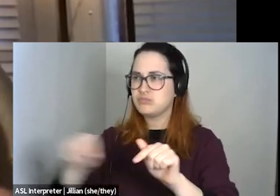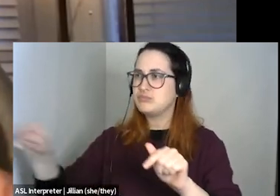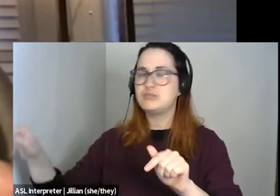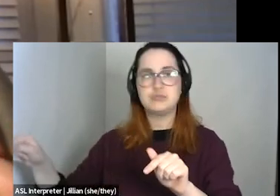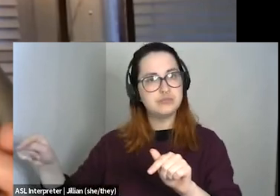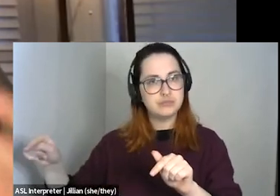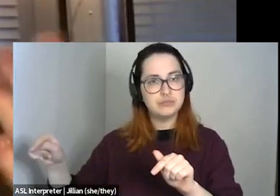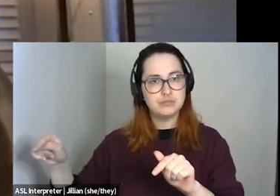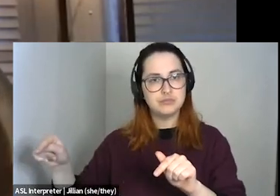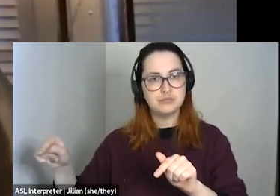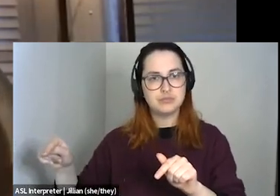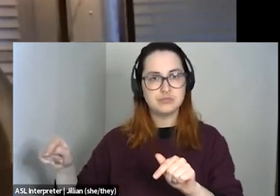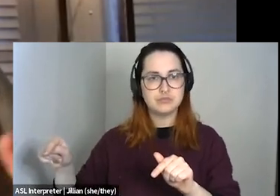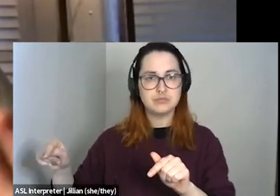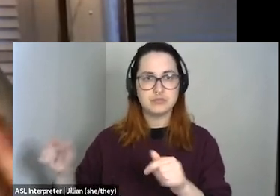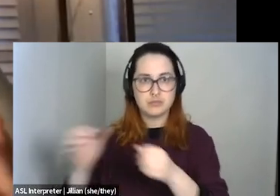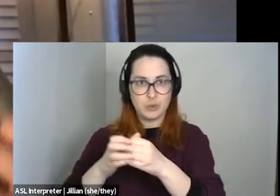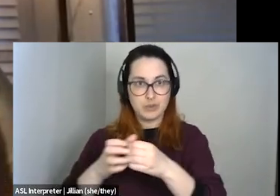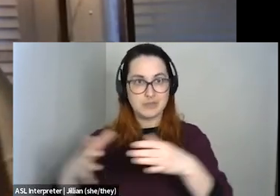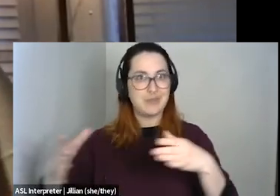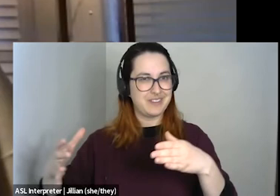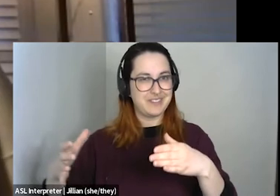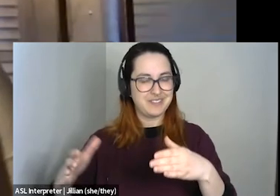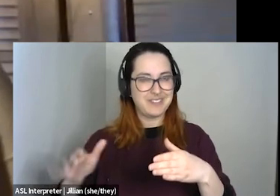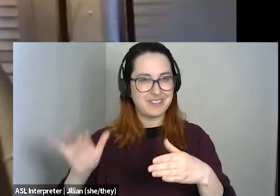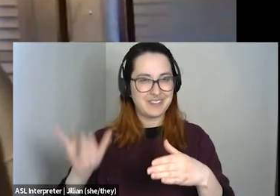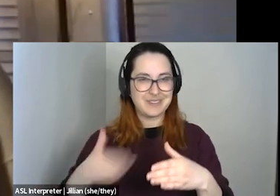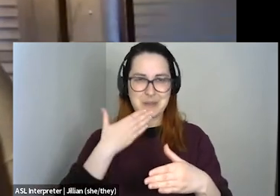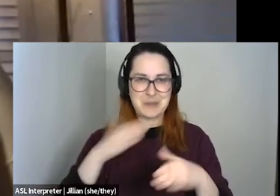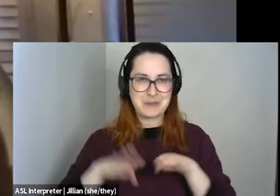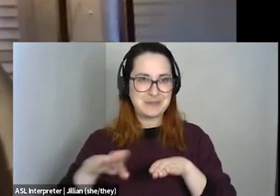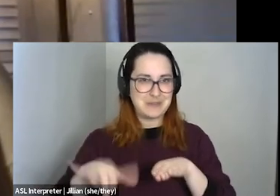um, expanding would be a very good first step.